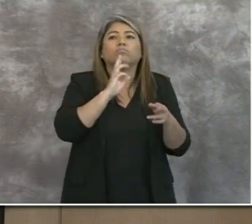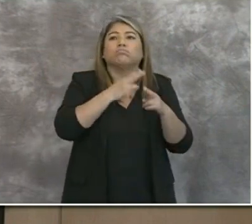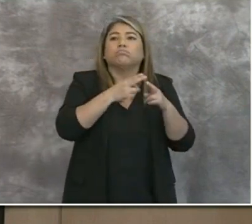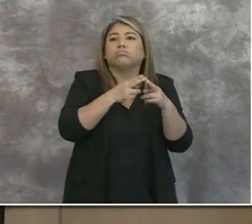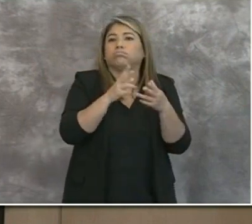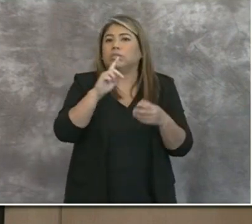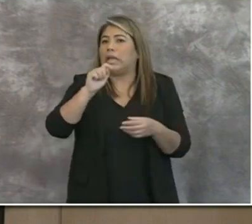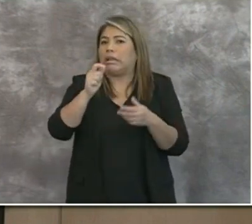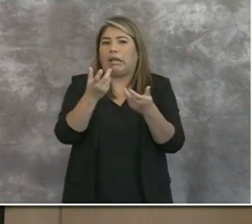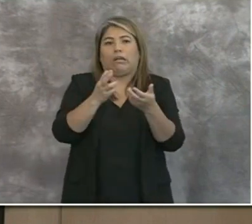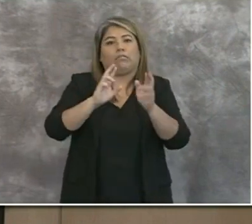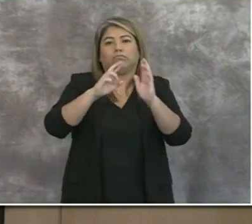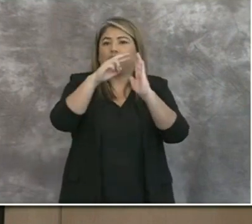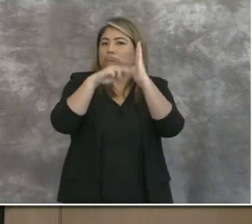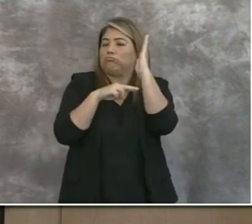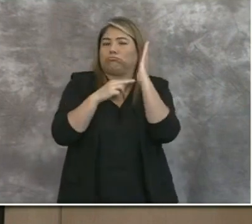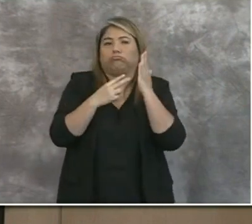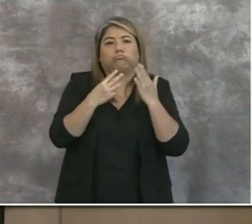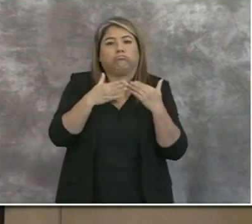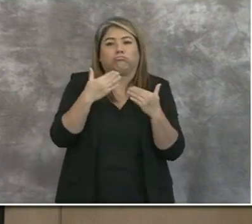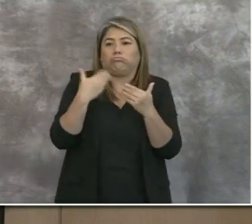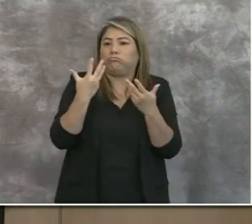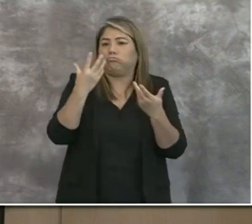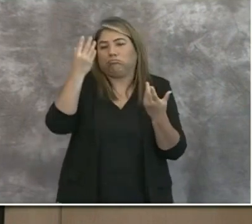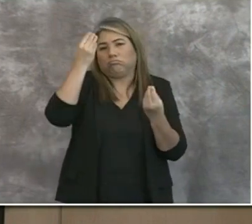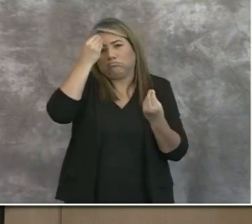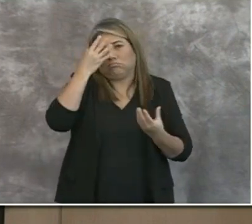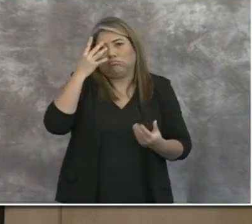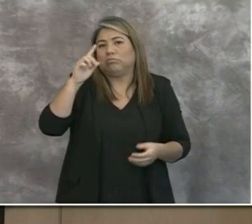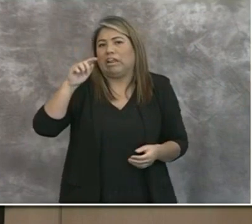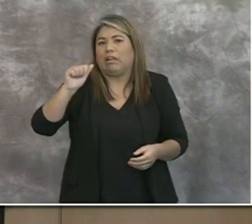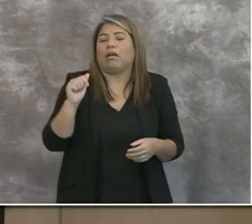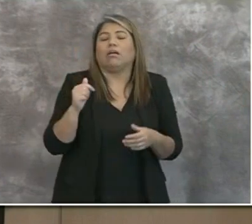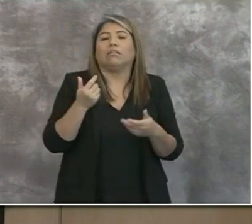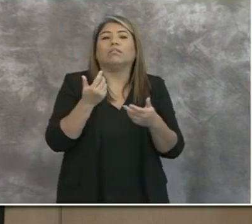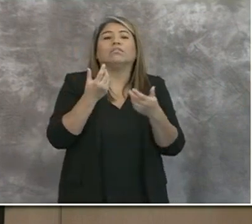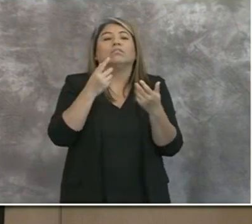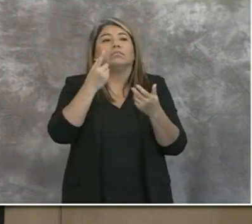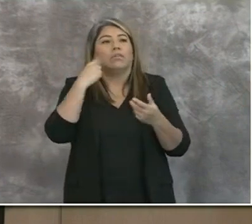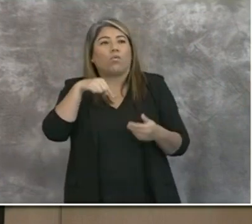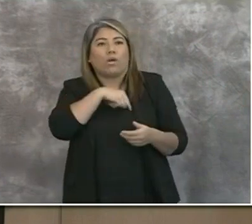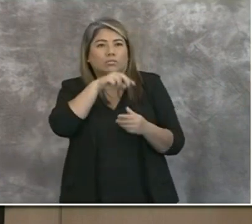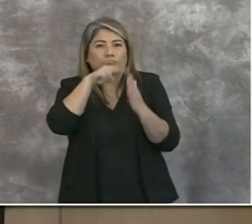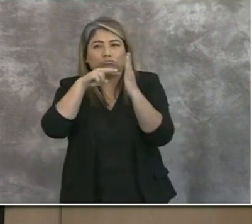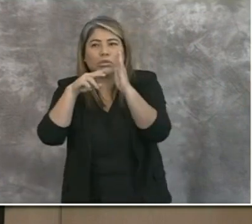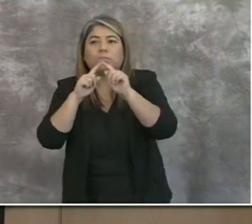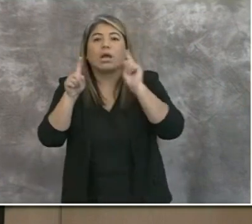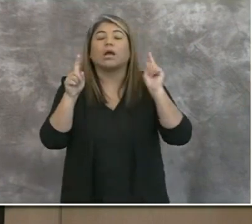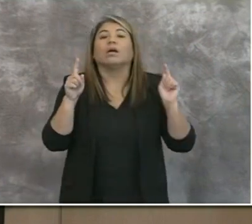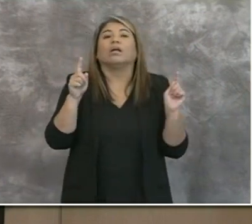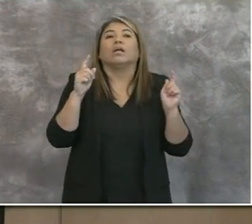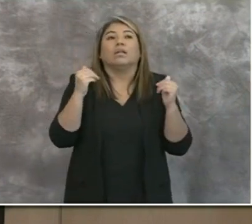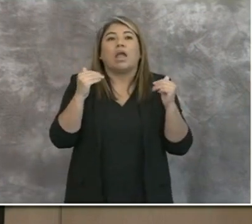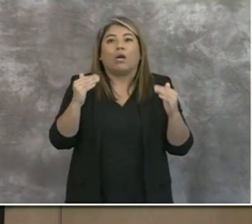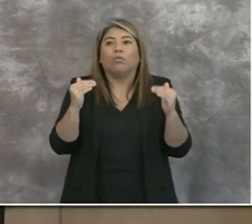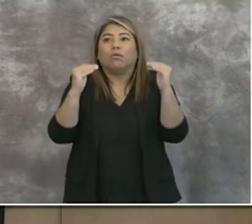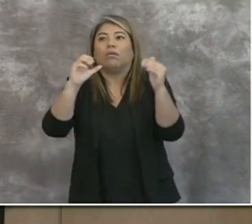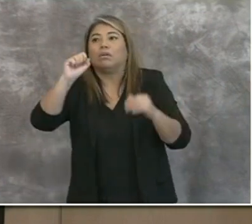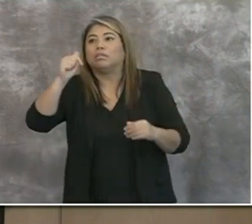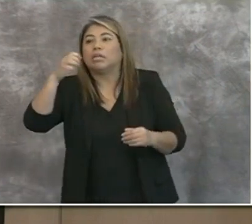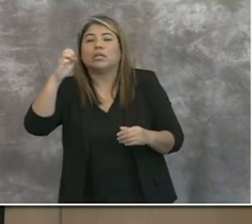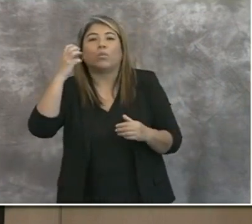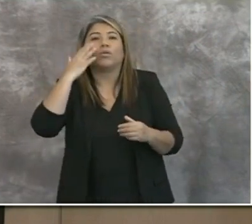readily available very quickly, but now as we're getting to later stages, I want to know about data